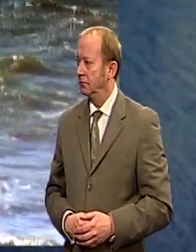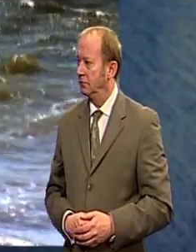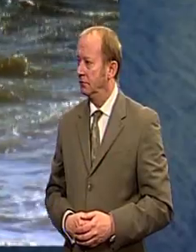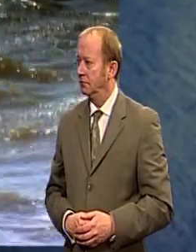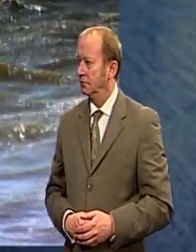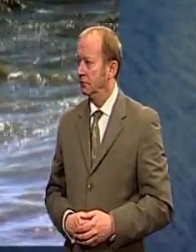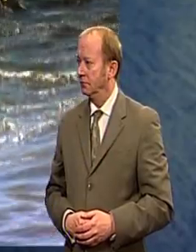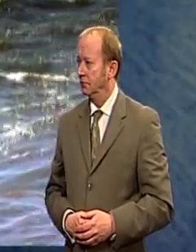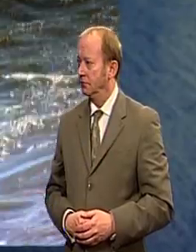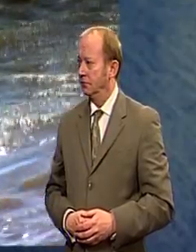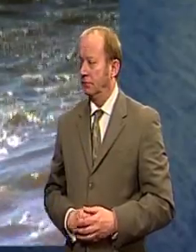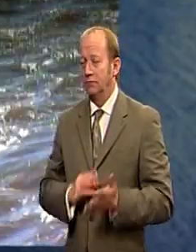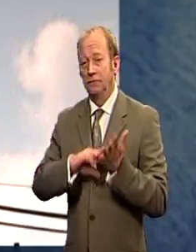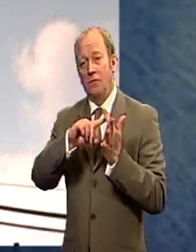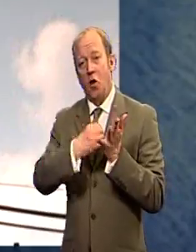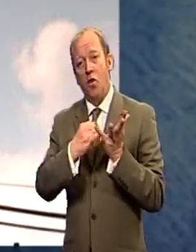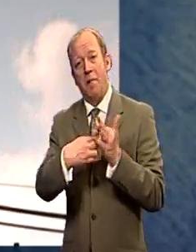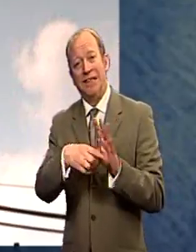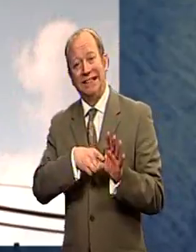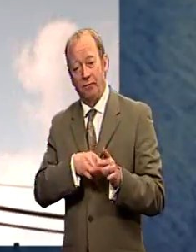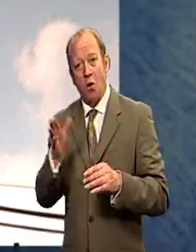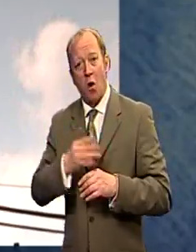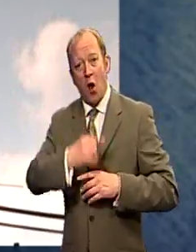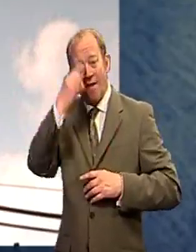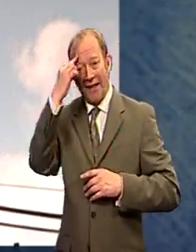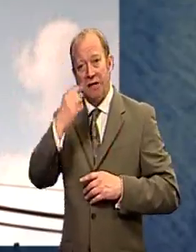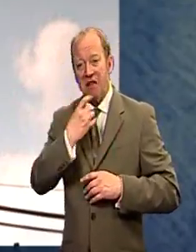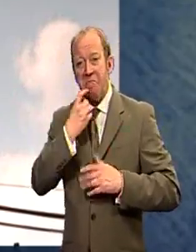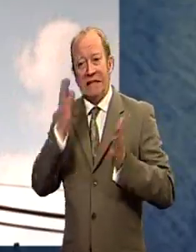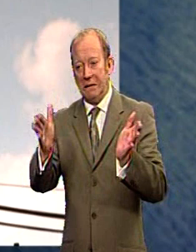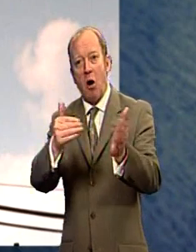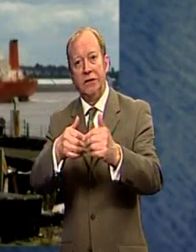But not all on the Mersey believe that the metal boxes have wrecked the area.